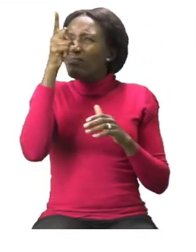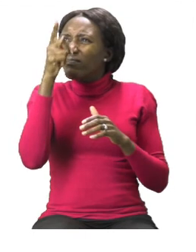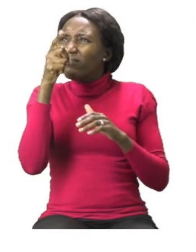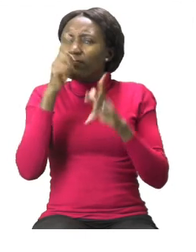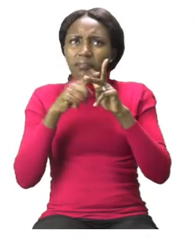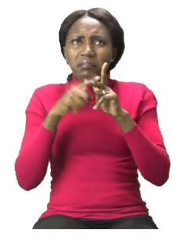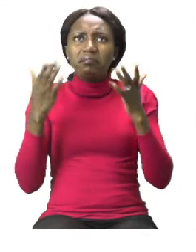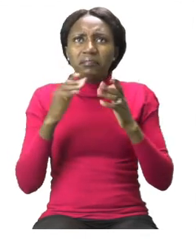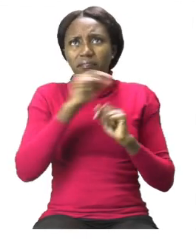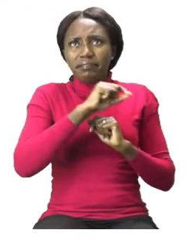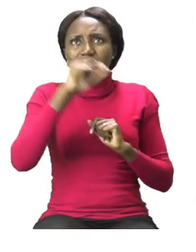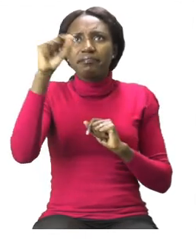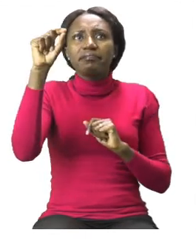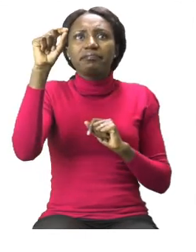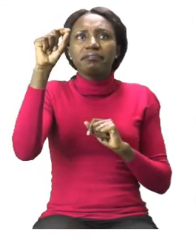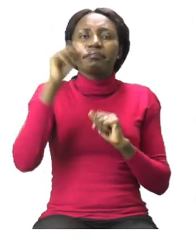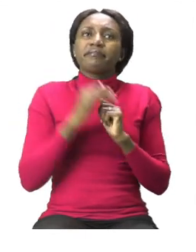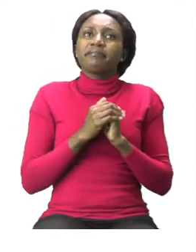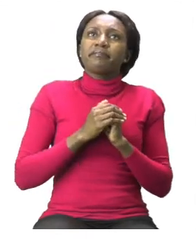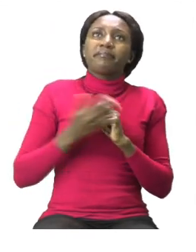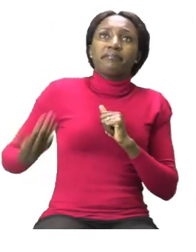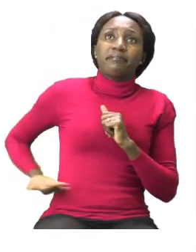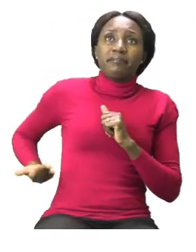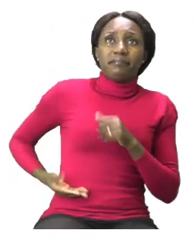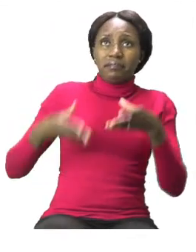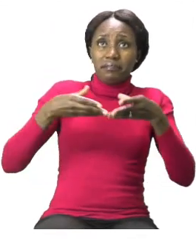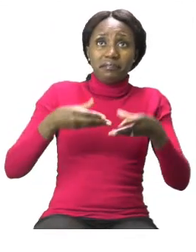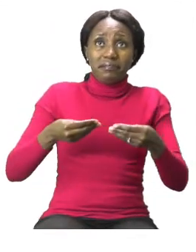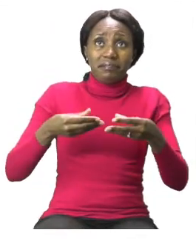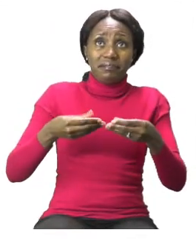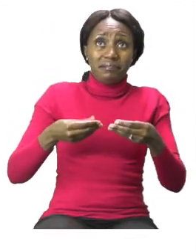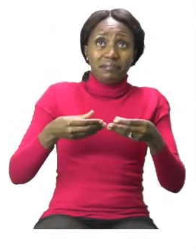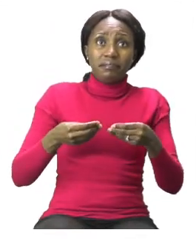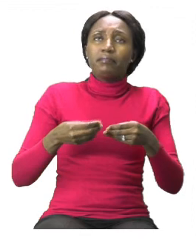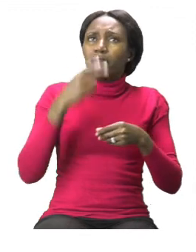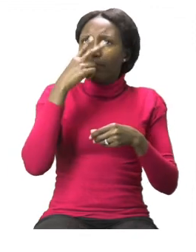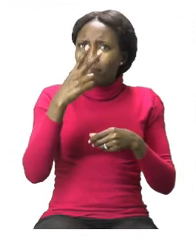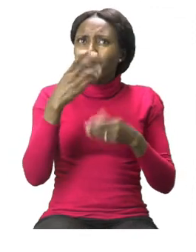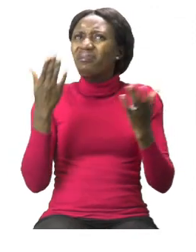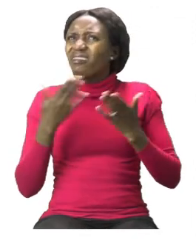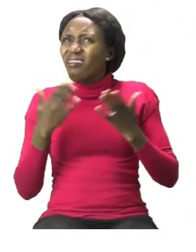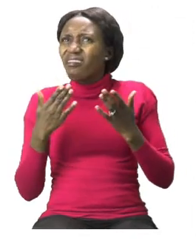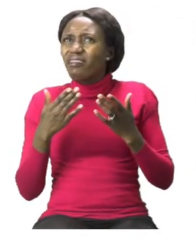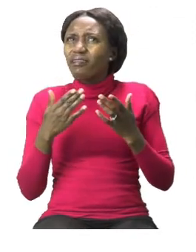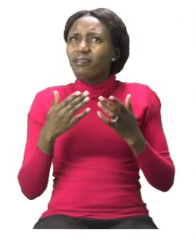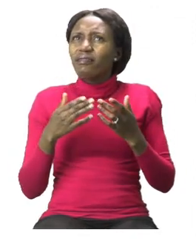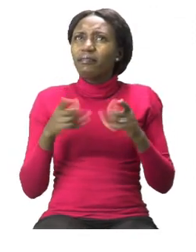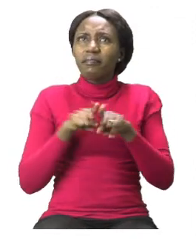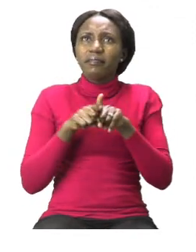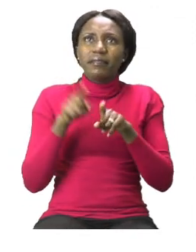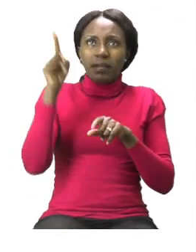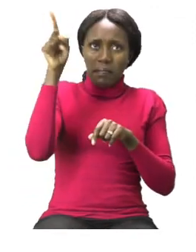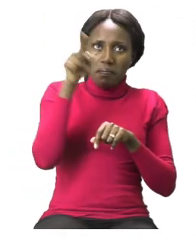window. Where you see a sofa or a couch look for that sofa or couch